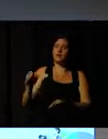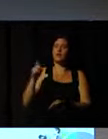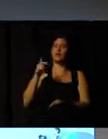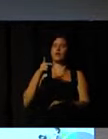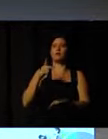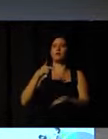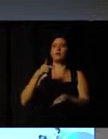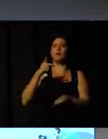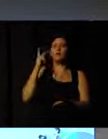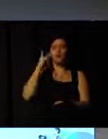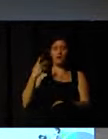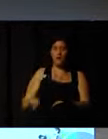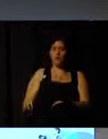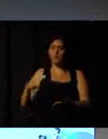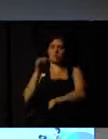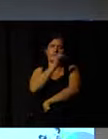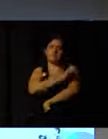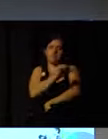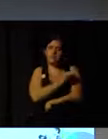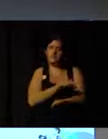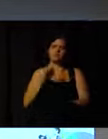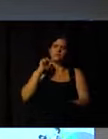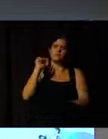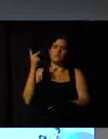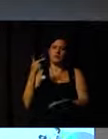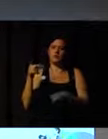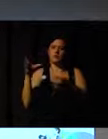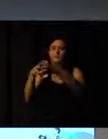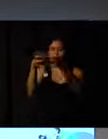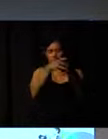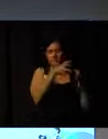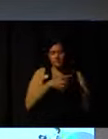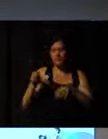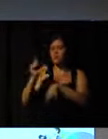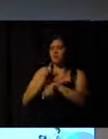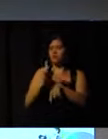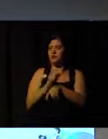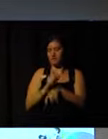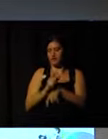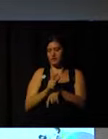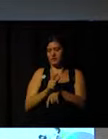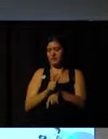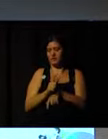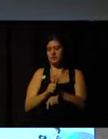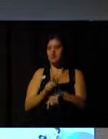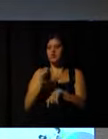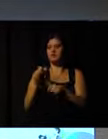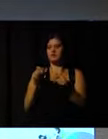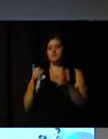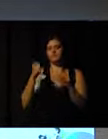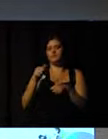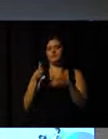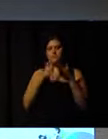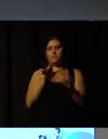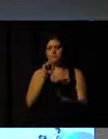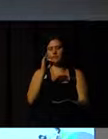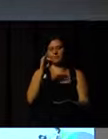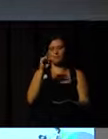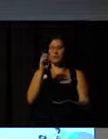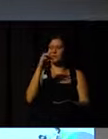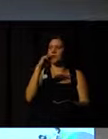meeting. We have meetings in São Paulo, Rio Grande do Sul, and we prioritize